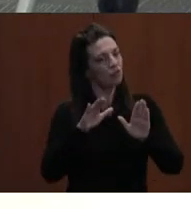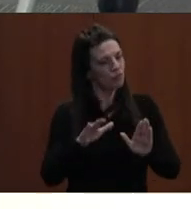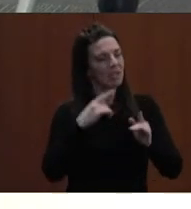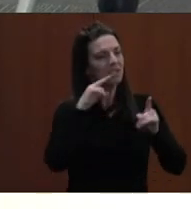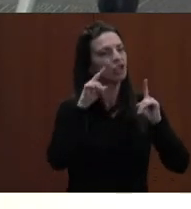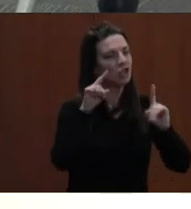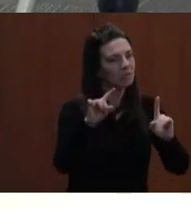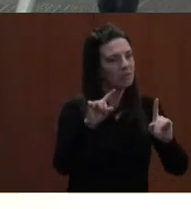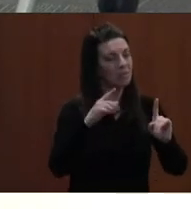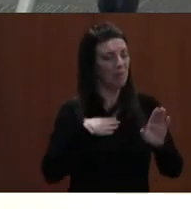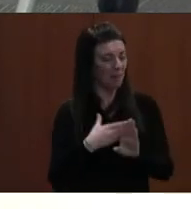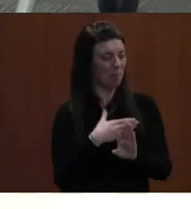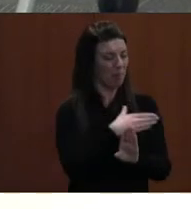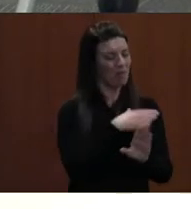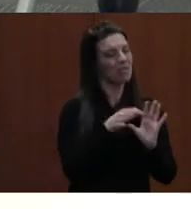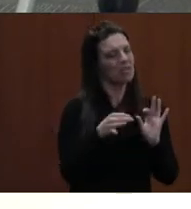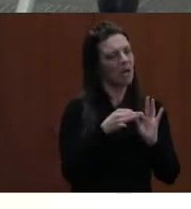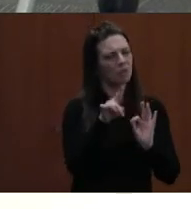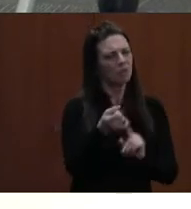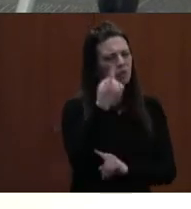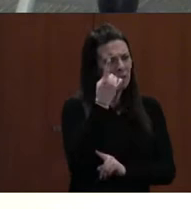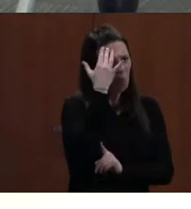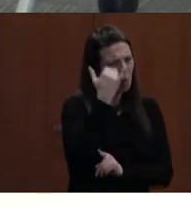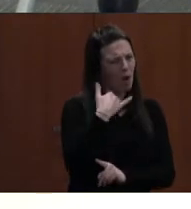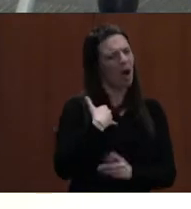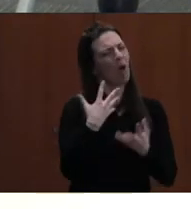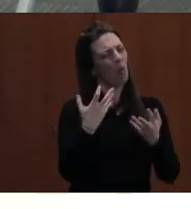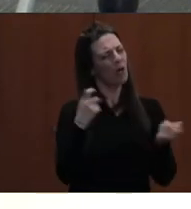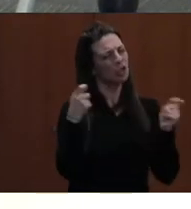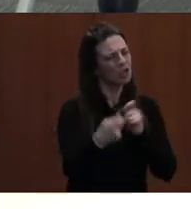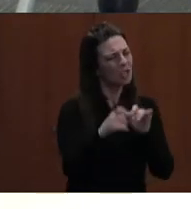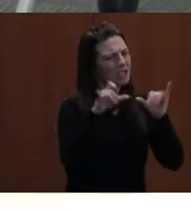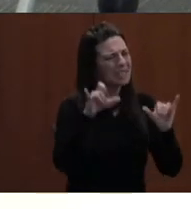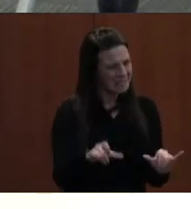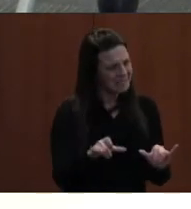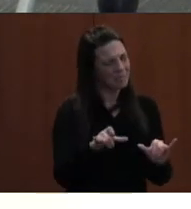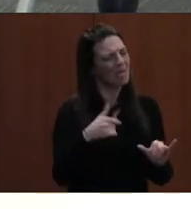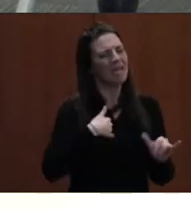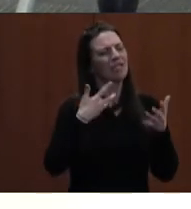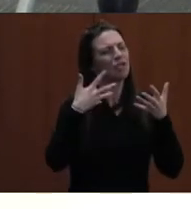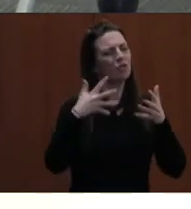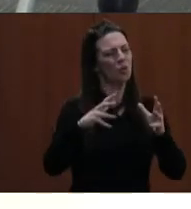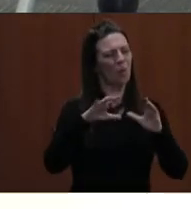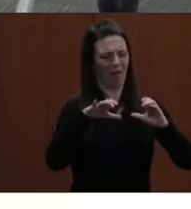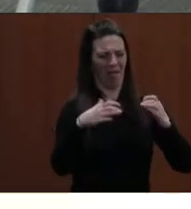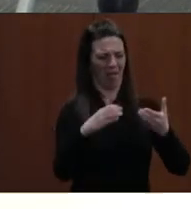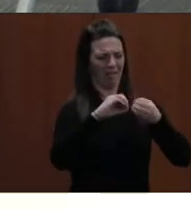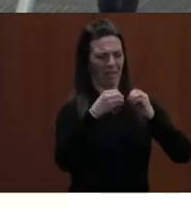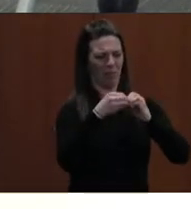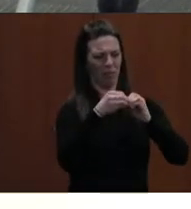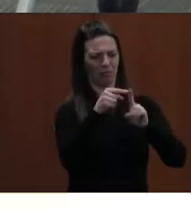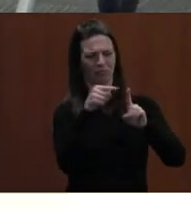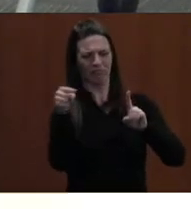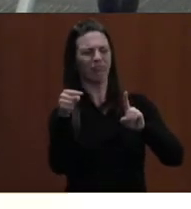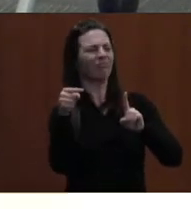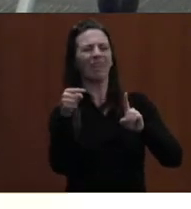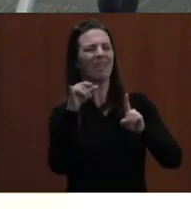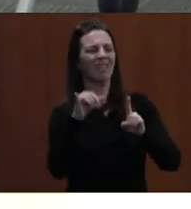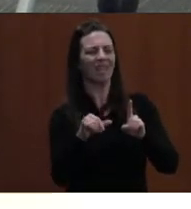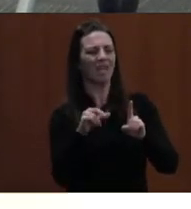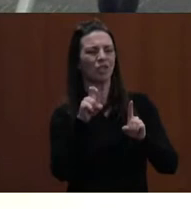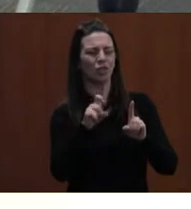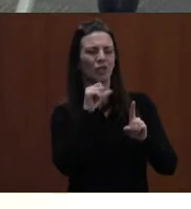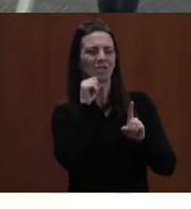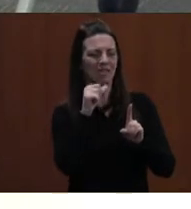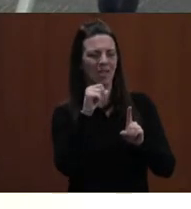Based on my previous remarks, you can understand why I am in support of updating the system and taking class rank off of transcripts. I would also like you to know that I am not the only middle college